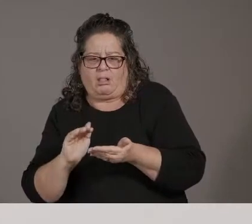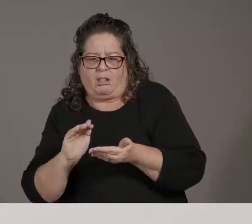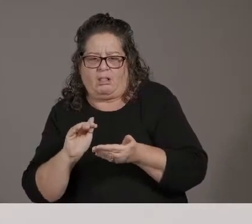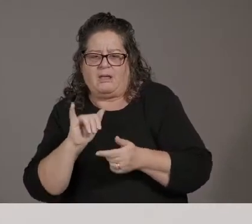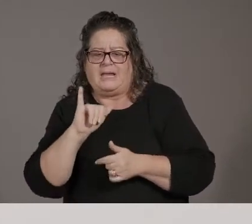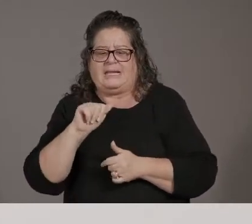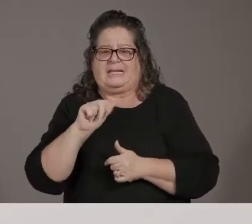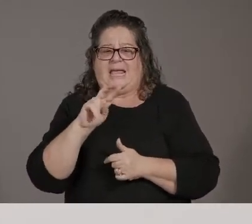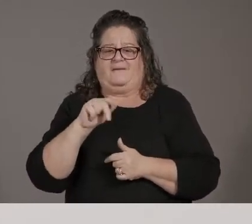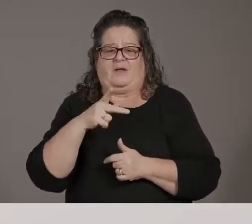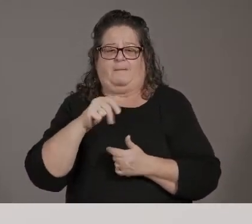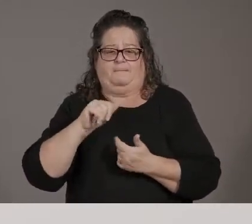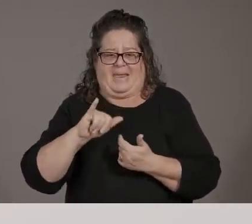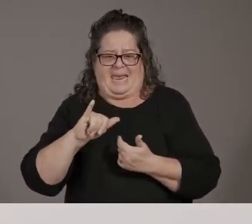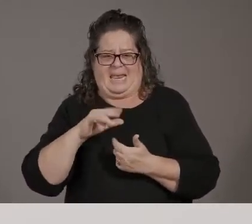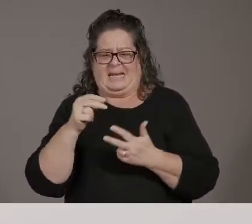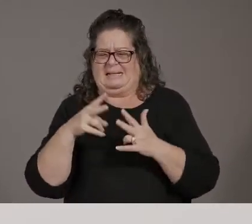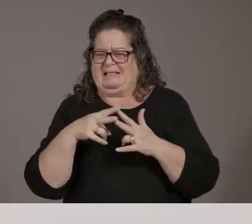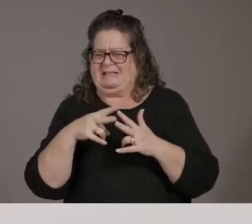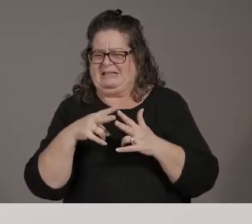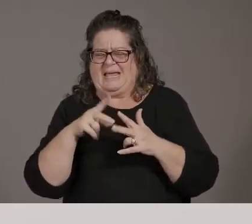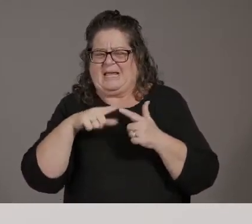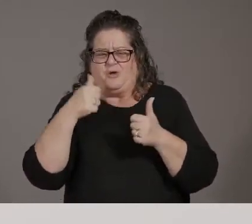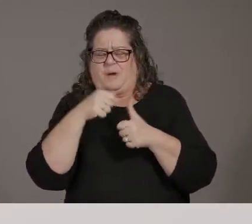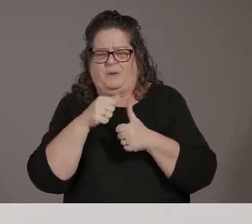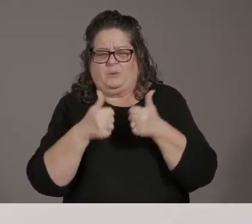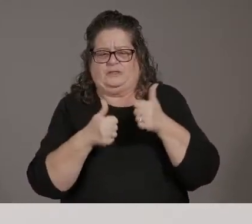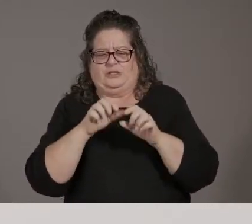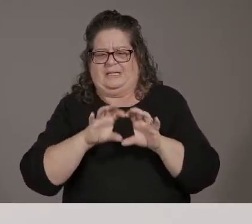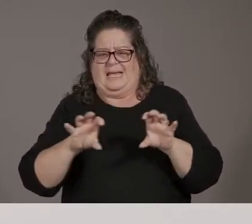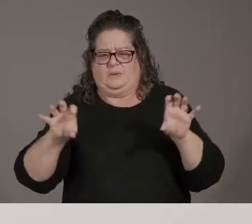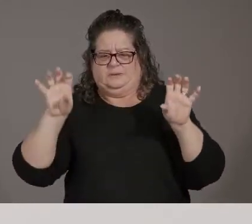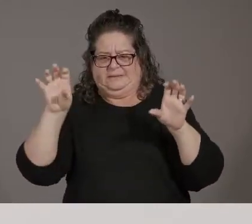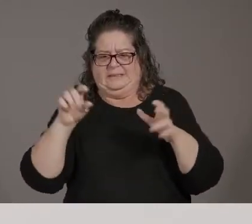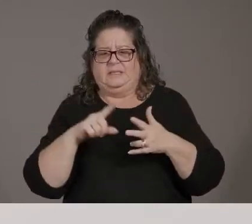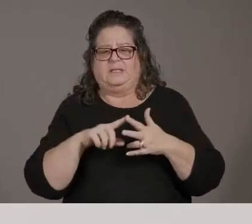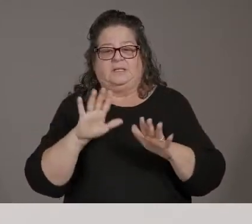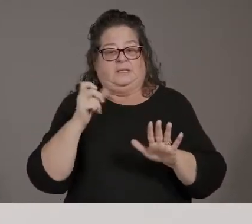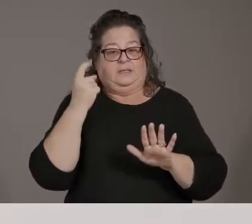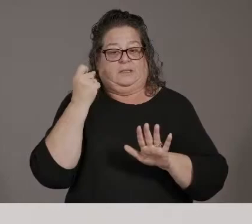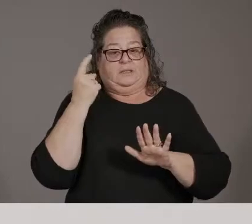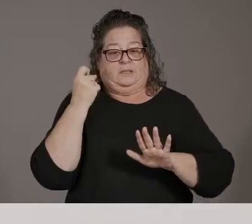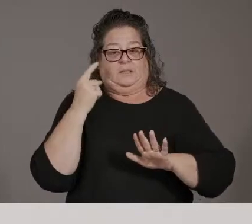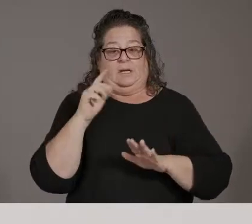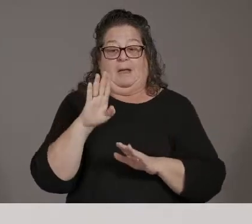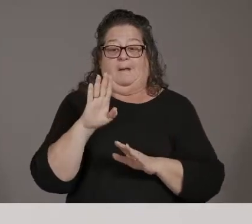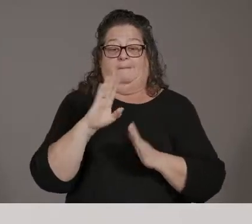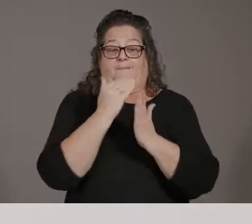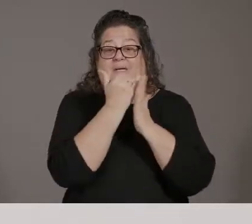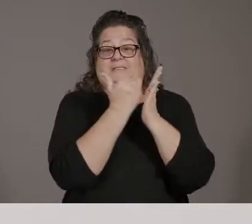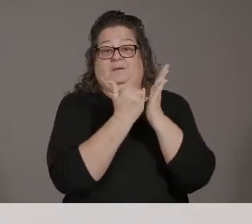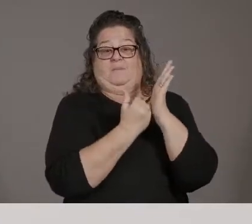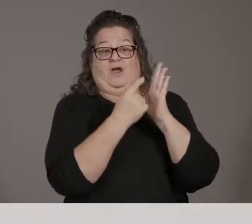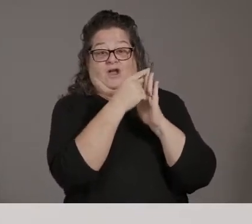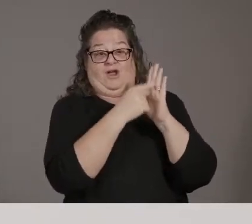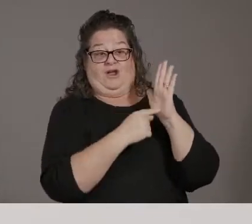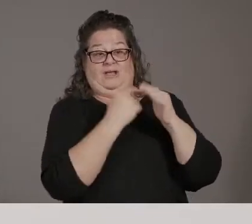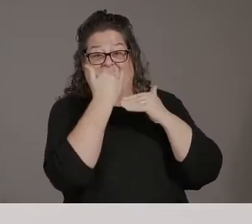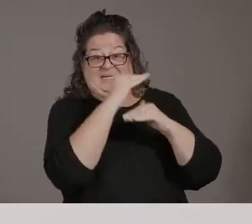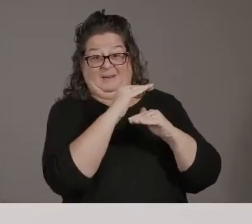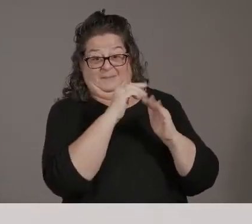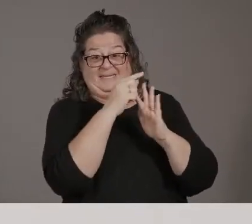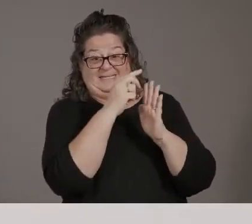but what, what we would do, you know, we do have the benchmarks that do give some kind of guidance on, um, when things can be loosened.